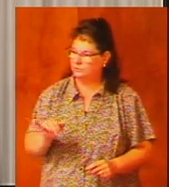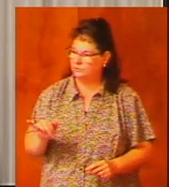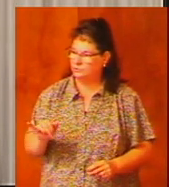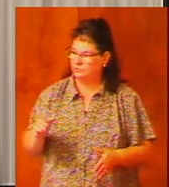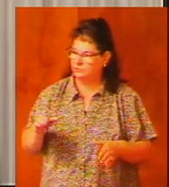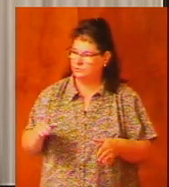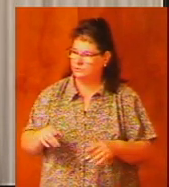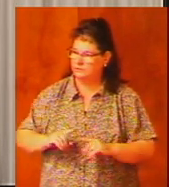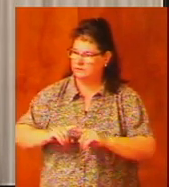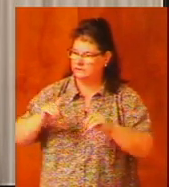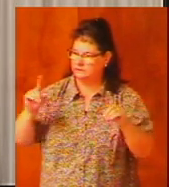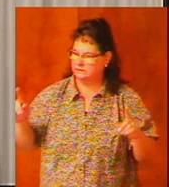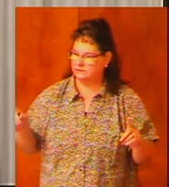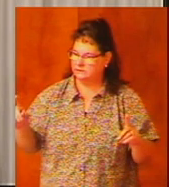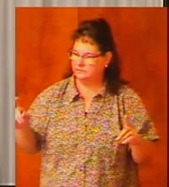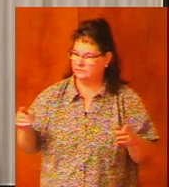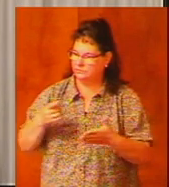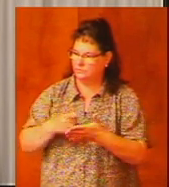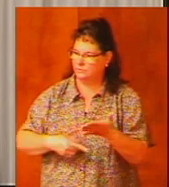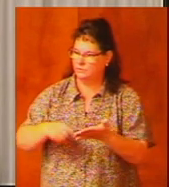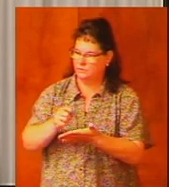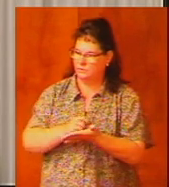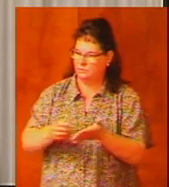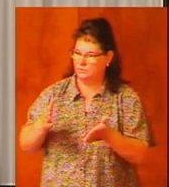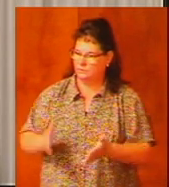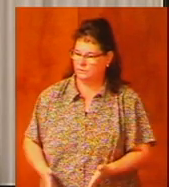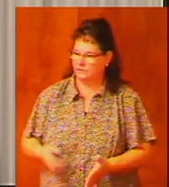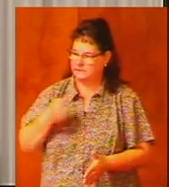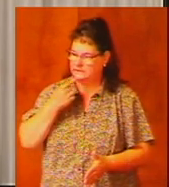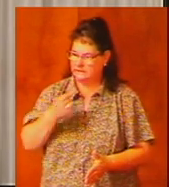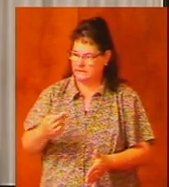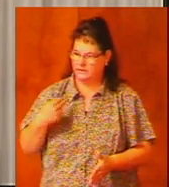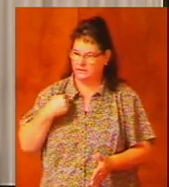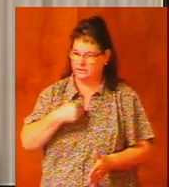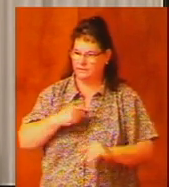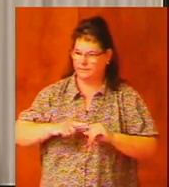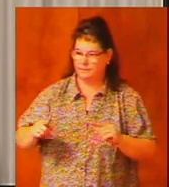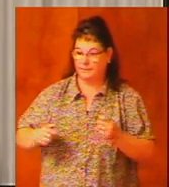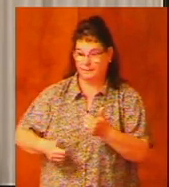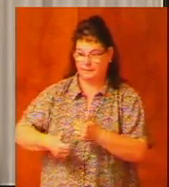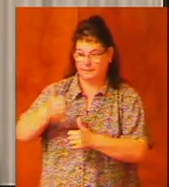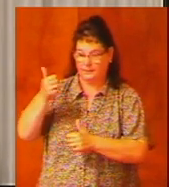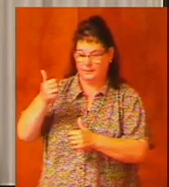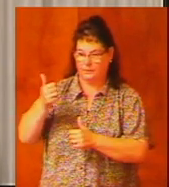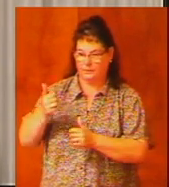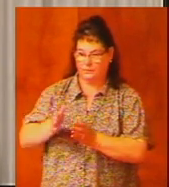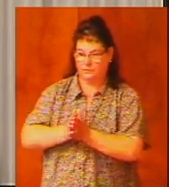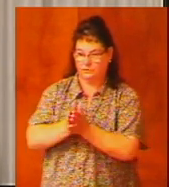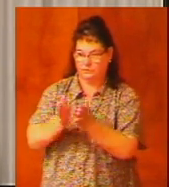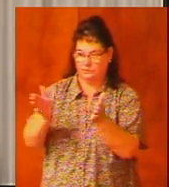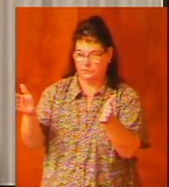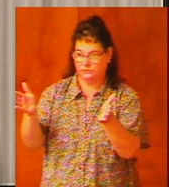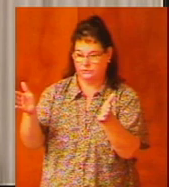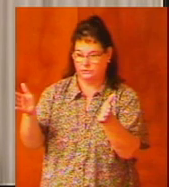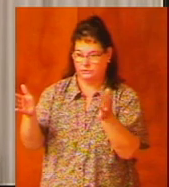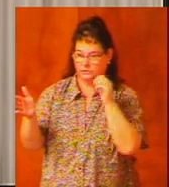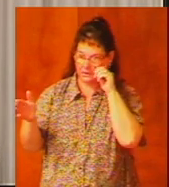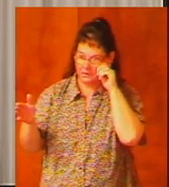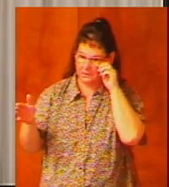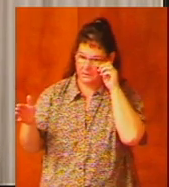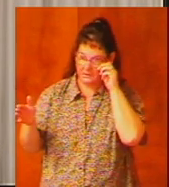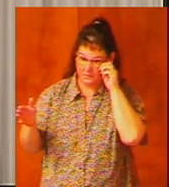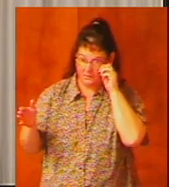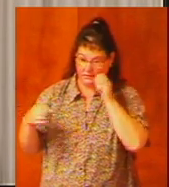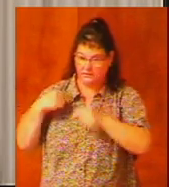were exceptions to what the writer tells us. But by and large, the generation